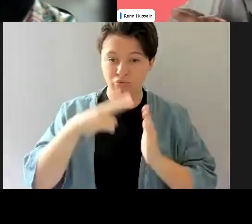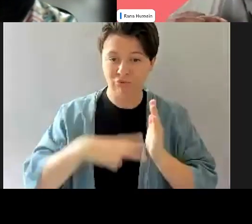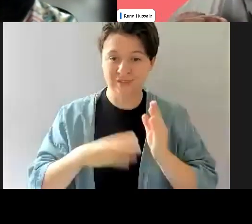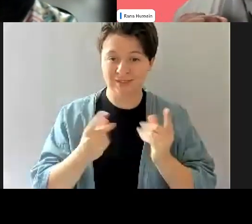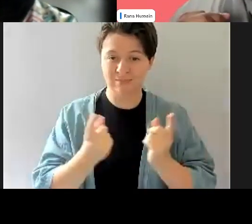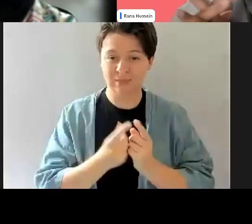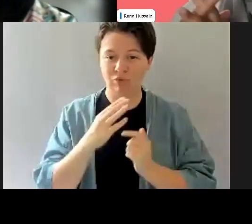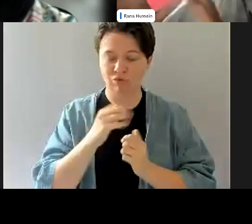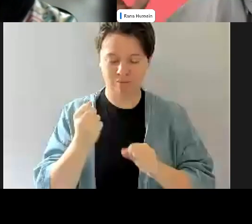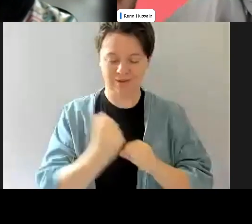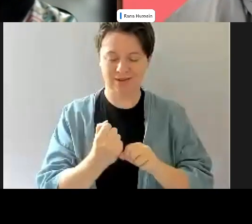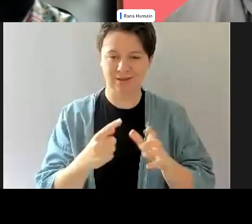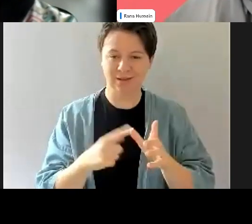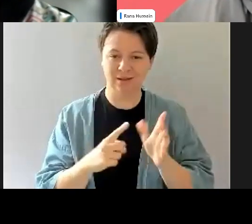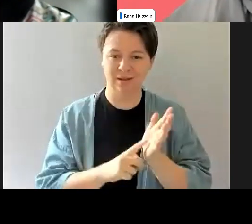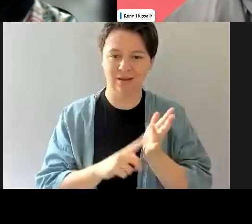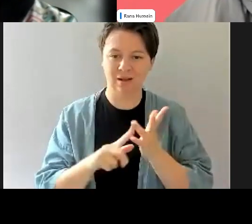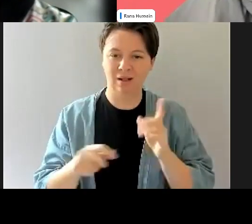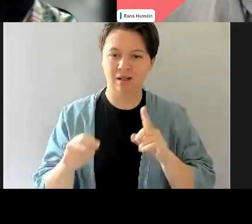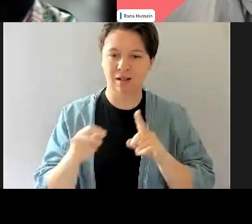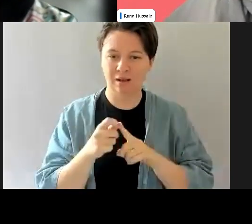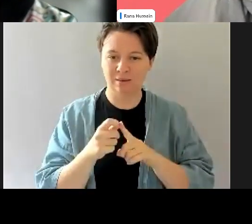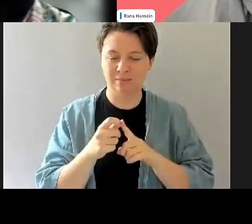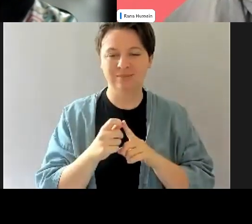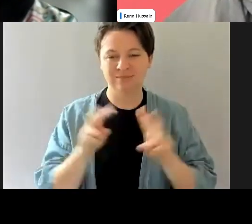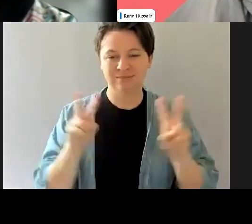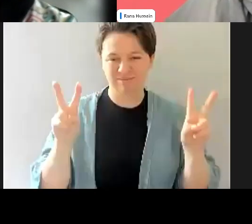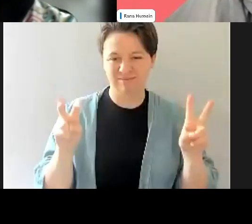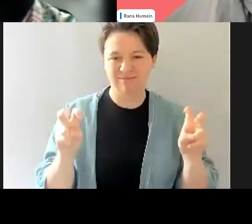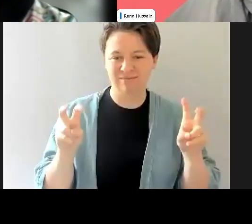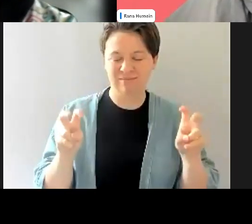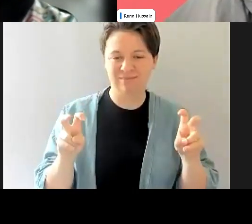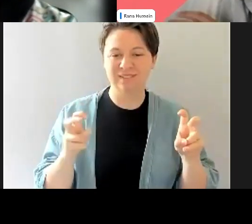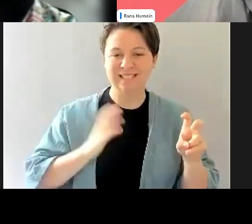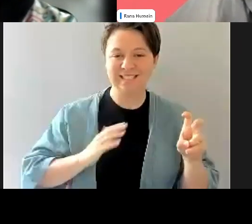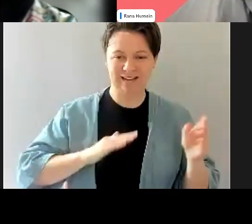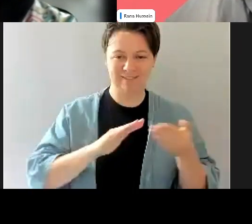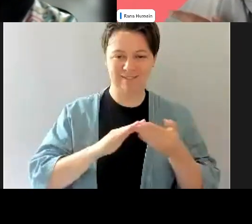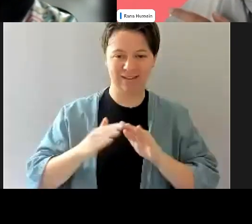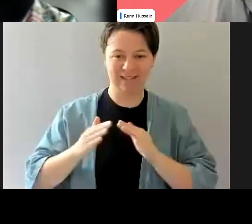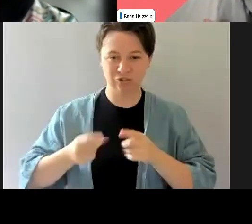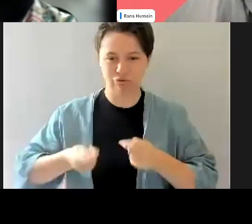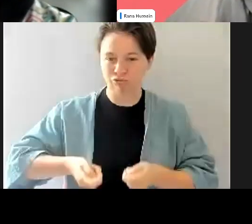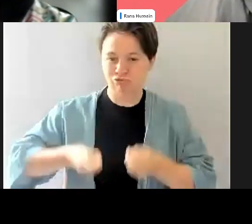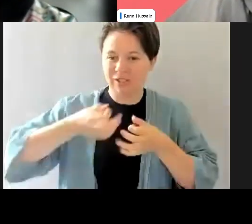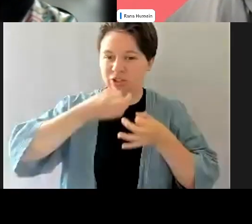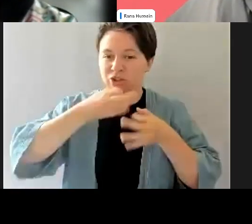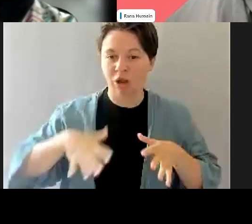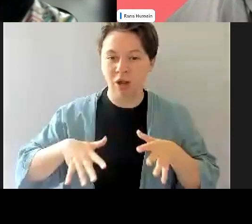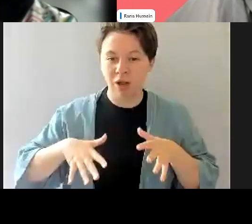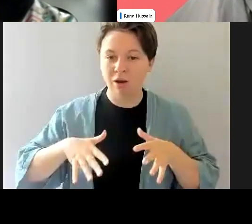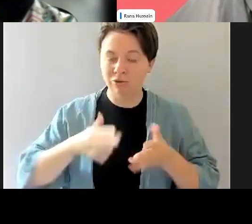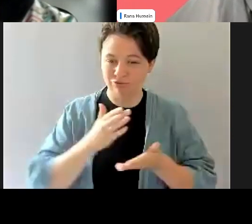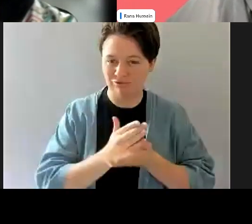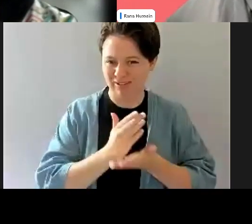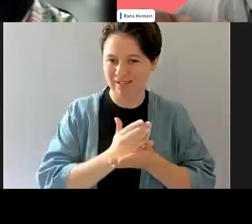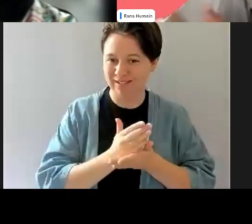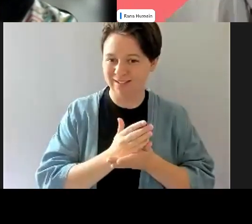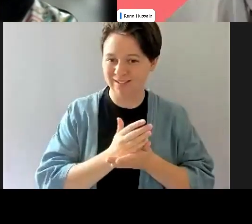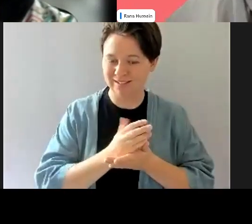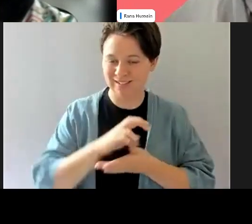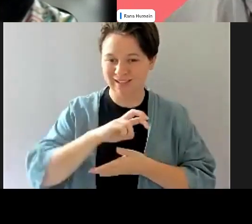about, you know, the, the phrase, it takes a village to raise a child. Well, it takes an organization to actually